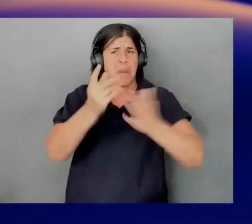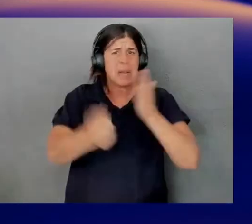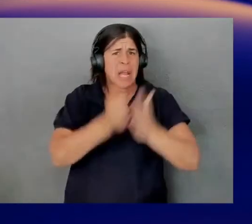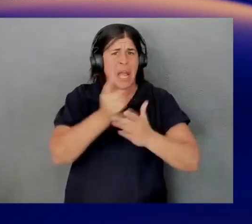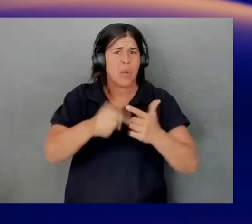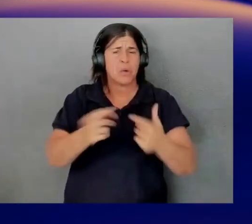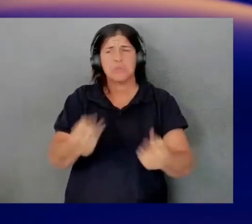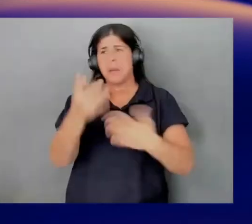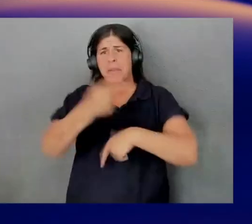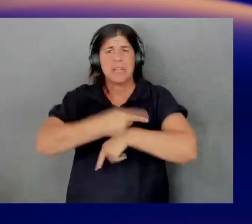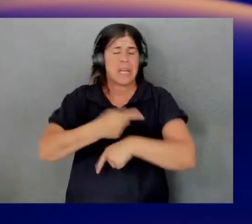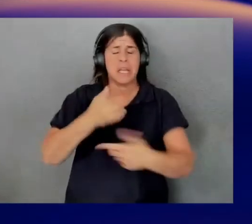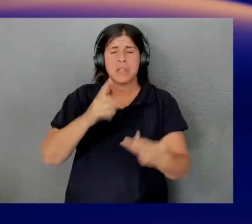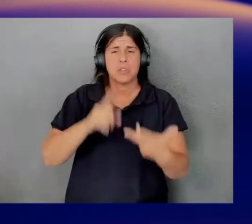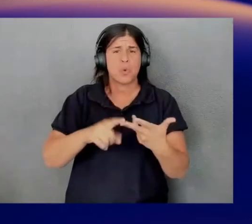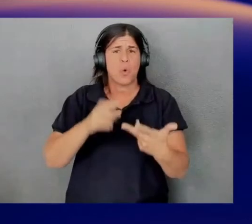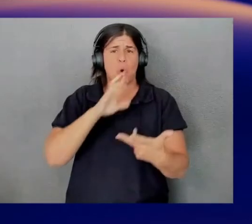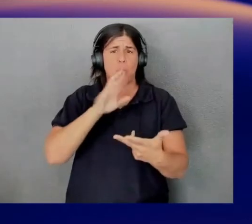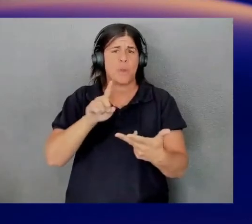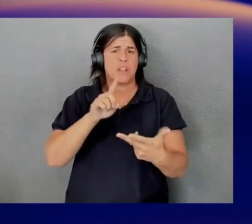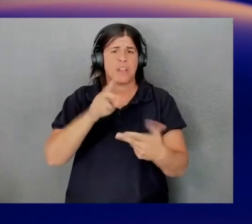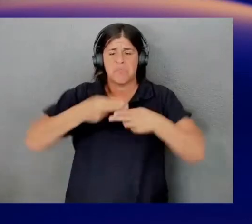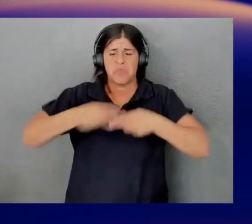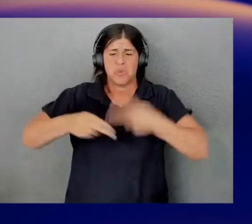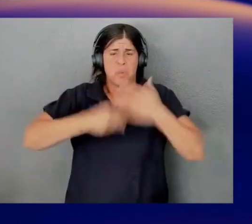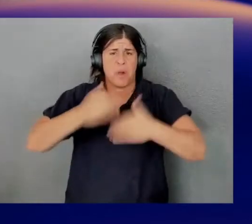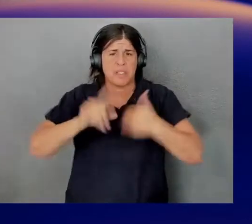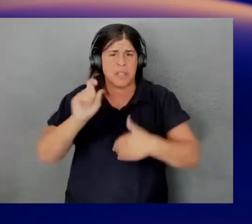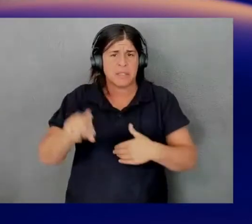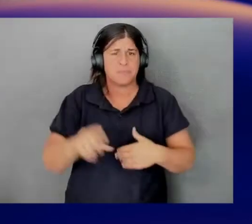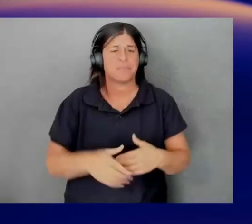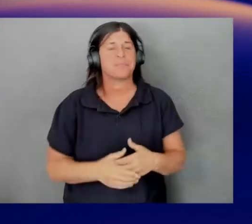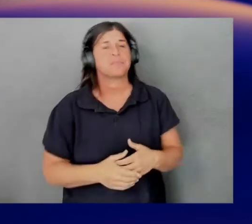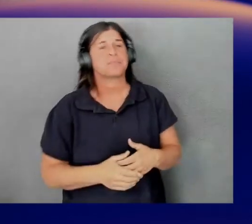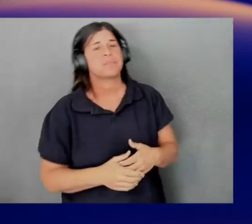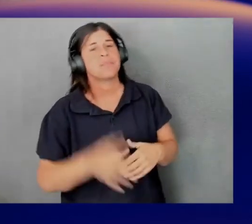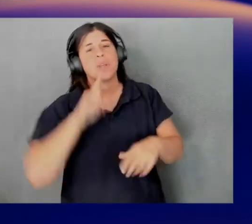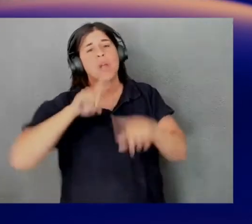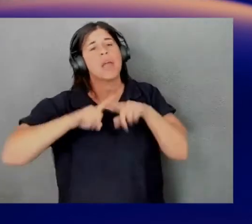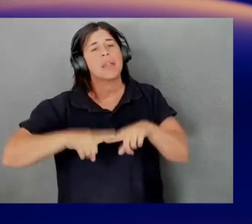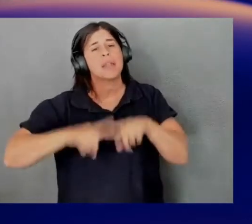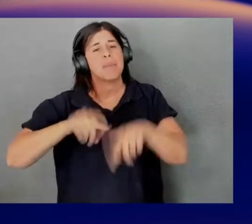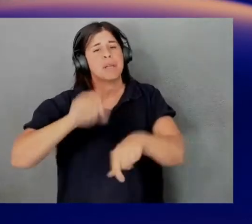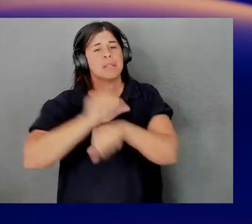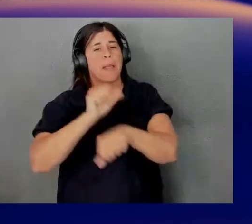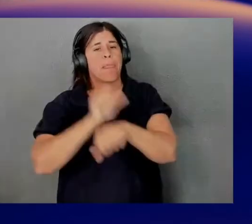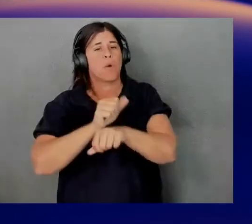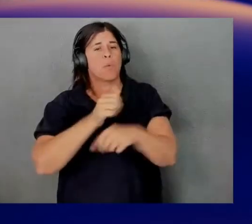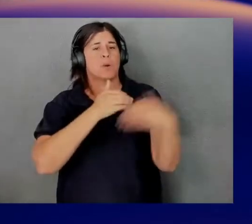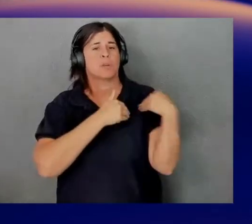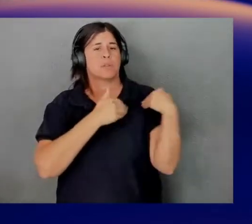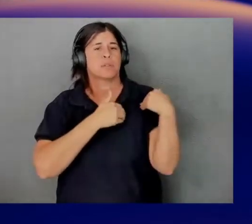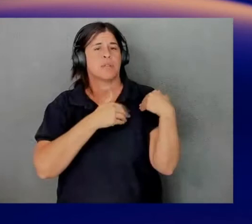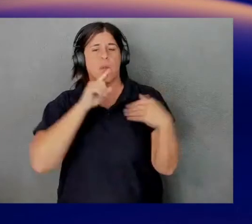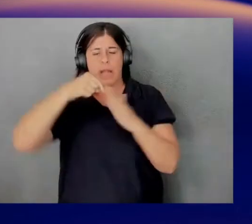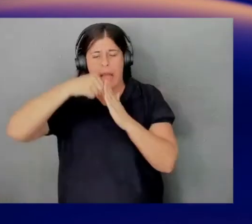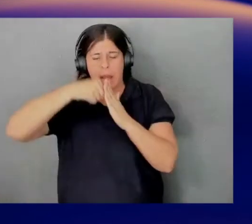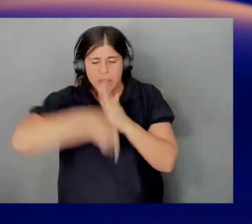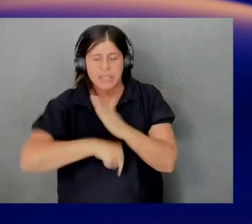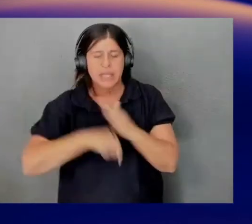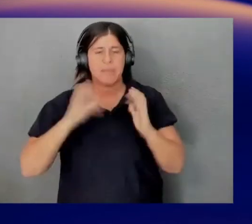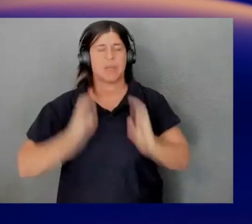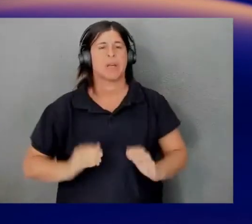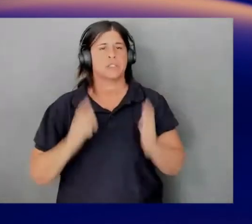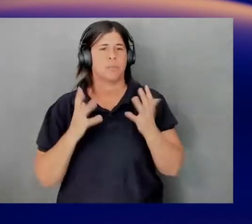whatever it is, or is it a relatively short process? I would say it depends on the workload and how deep a customer wants to go. So,